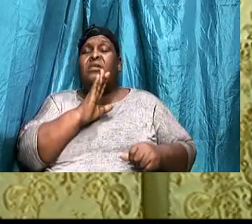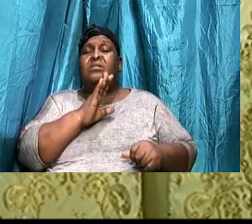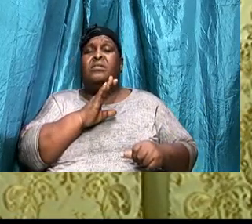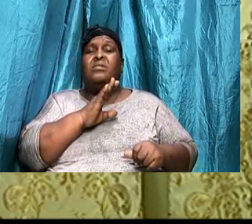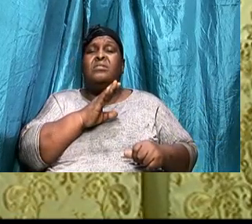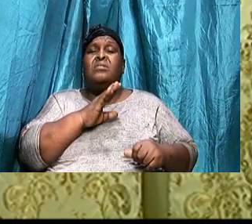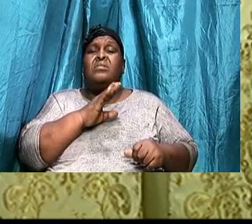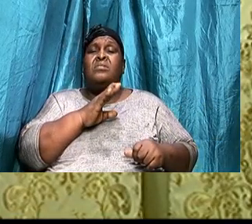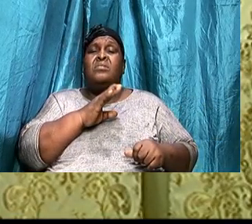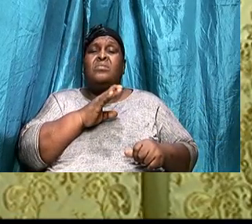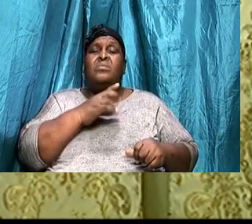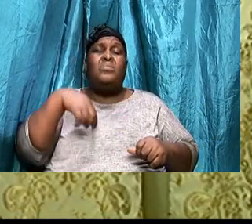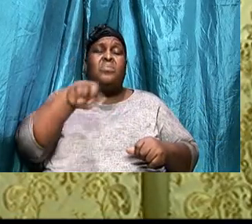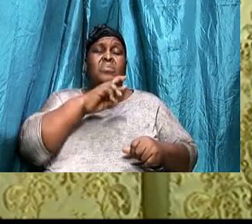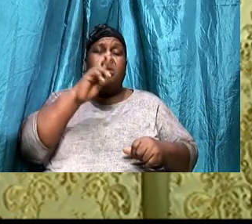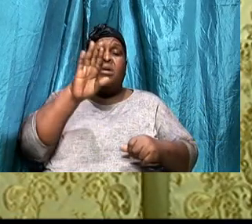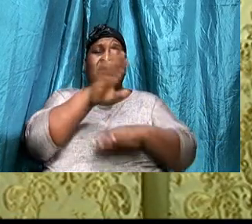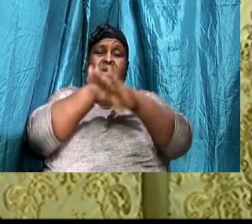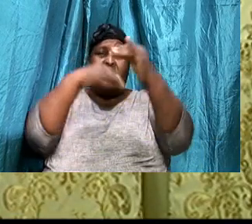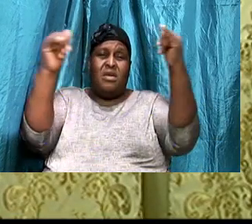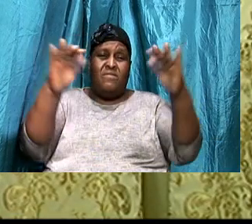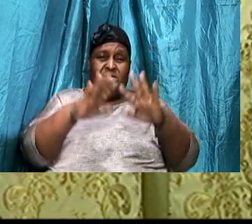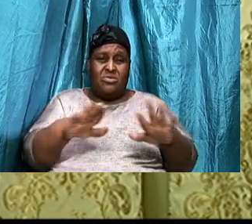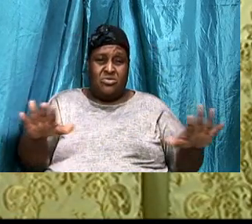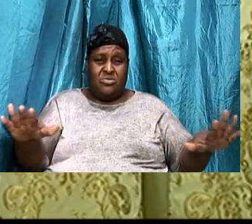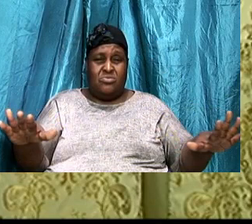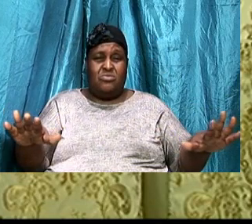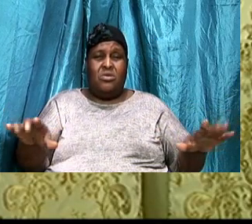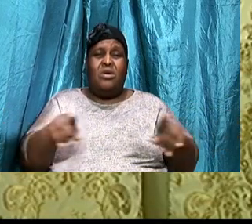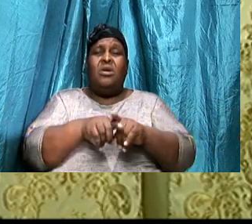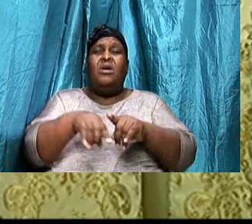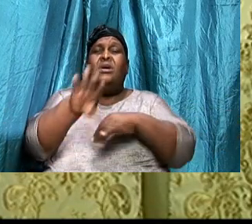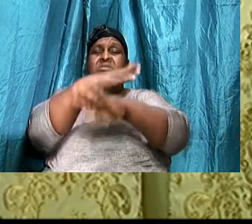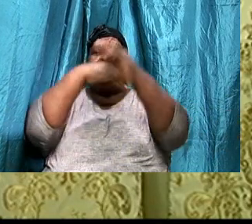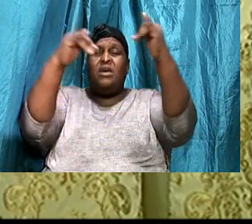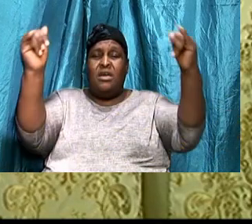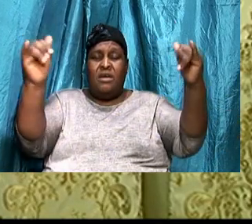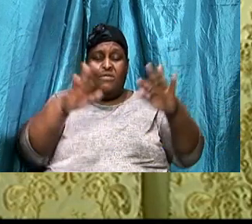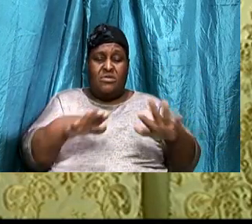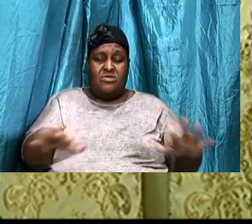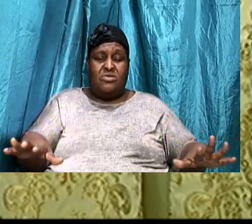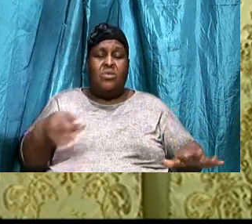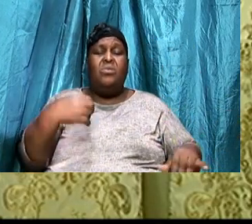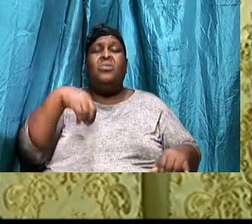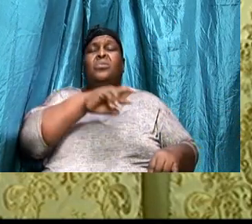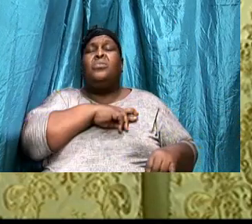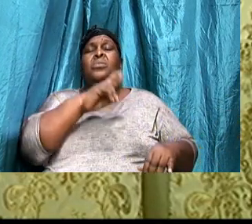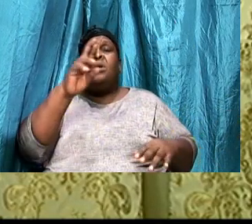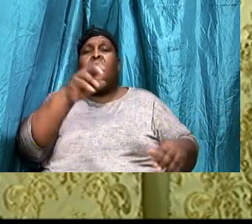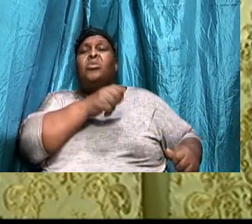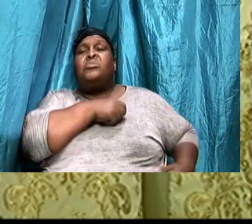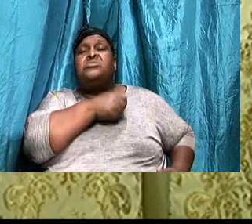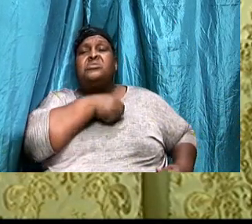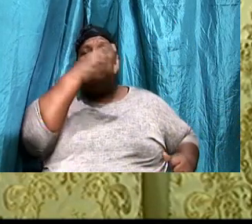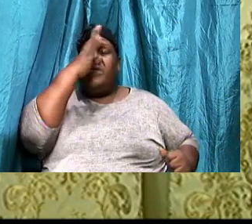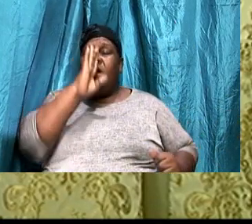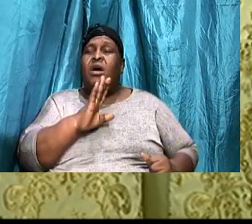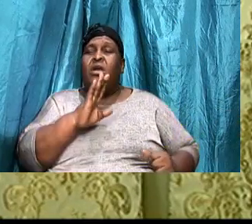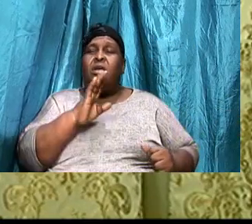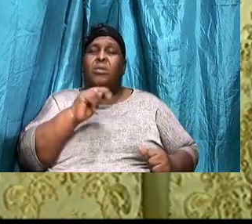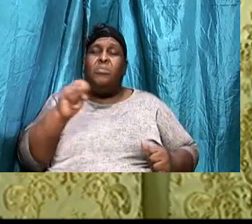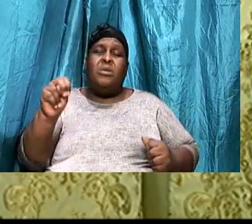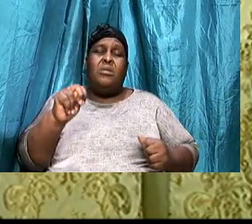Heavenly children, And as heavenly children, We are, Ambassadors of God, And being ambassadors, We